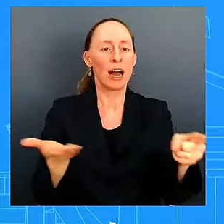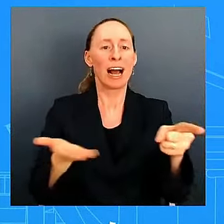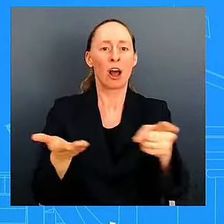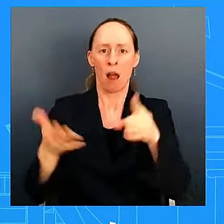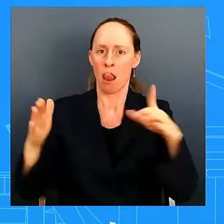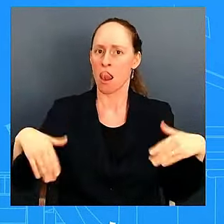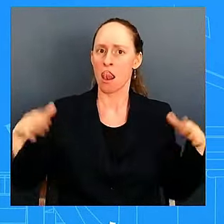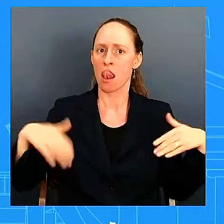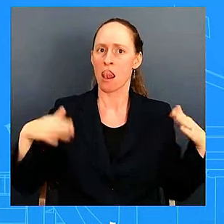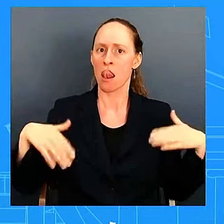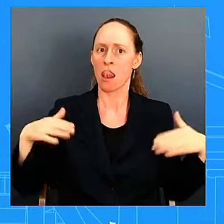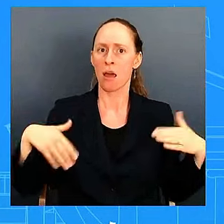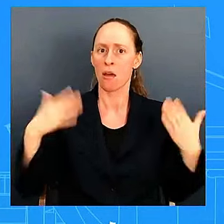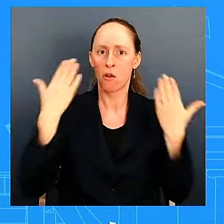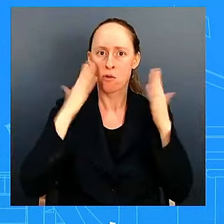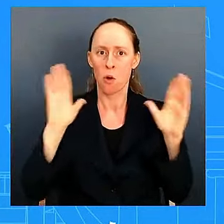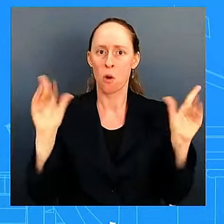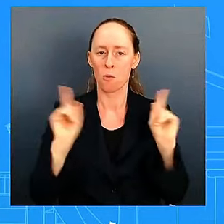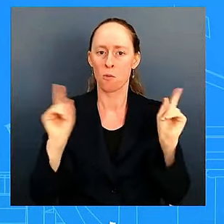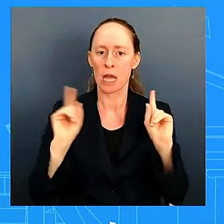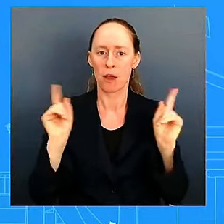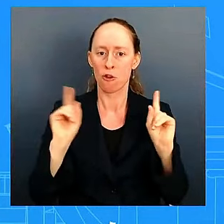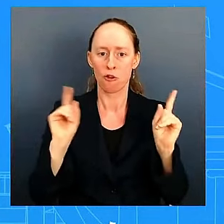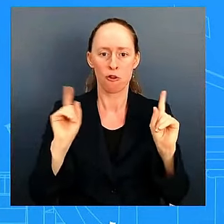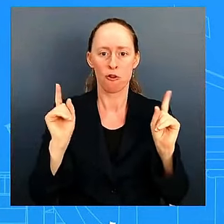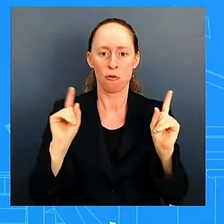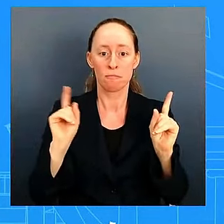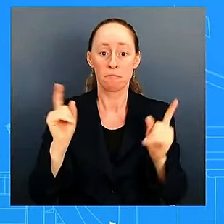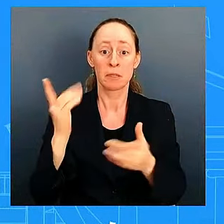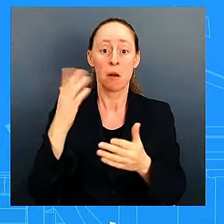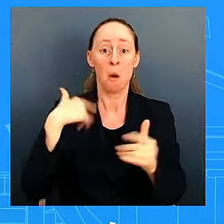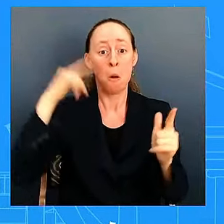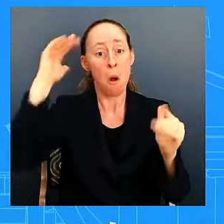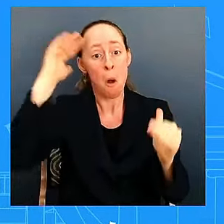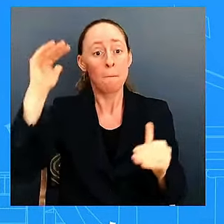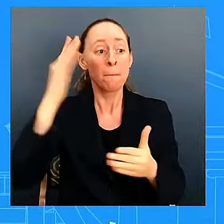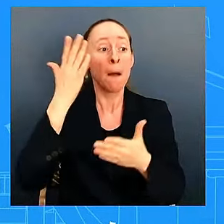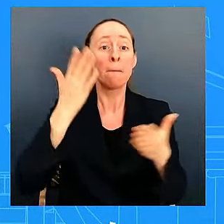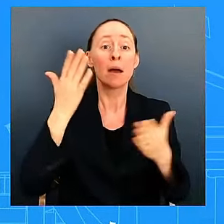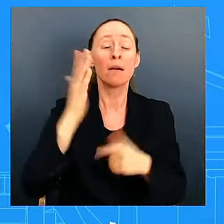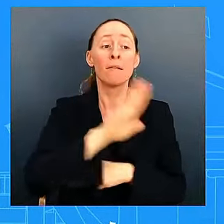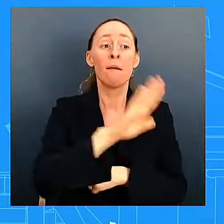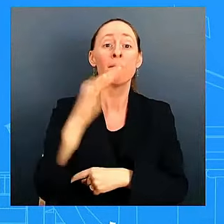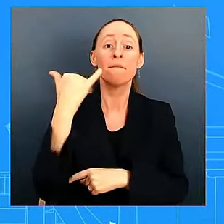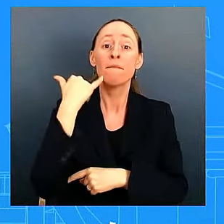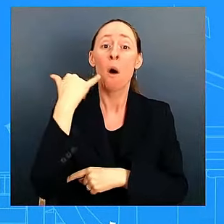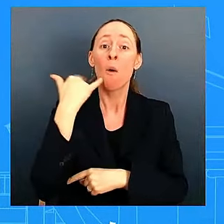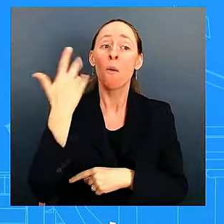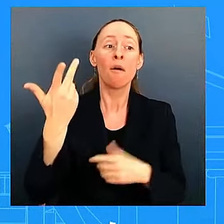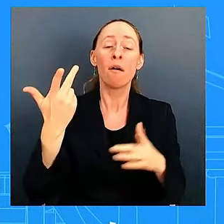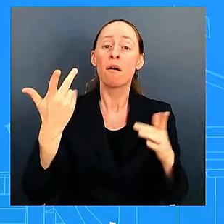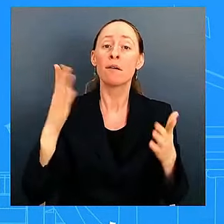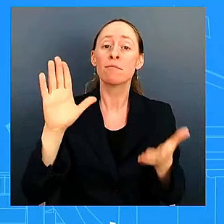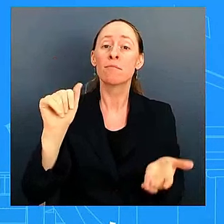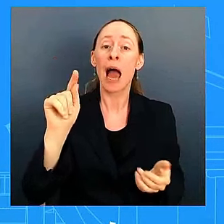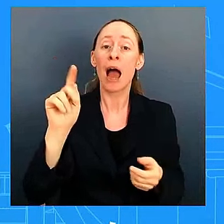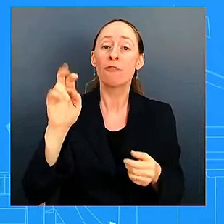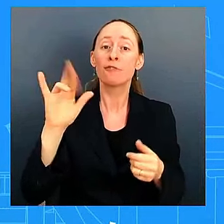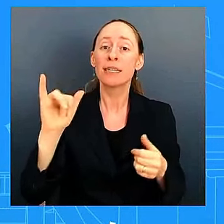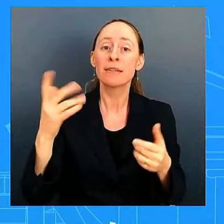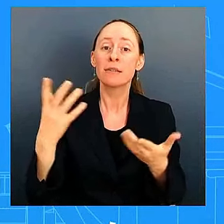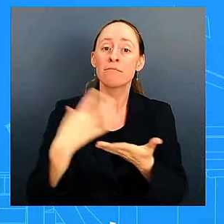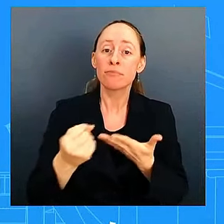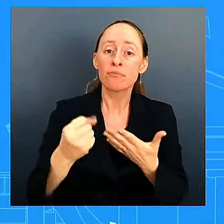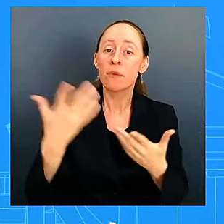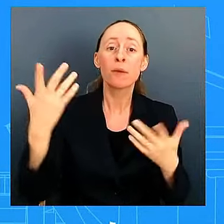have cell phones working and actually are alive we experienced that in maui when the numbers were extremely high in the beginning and they came way down